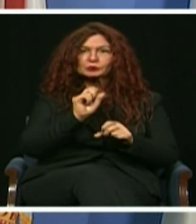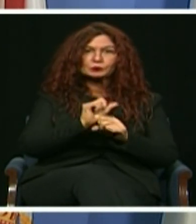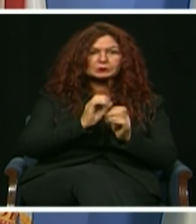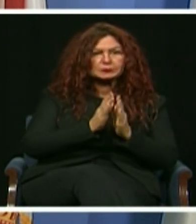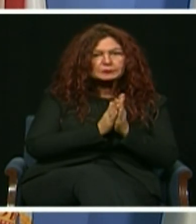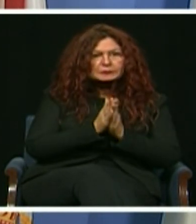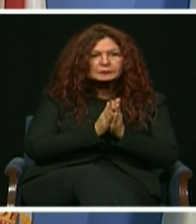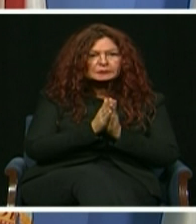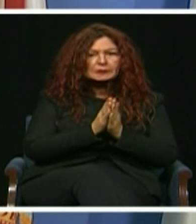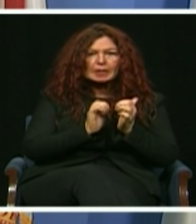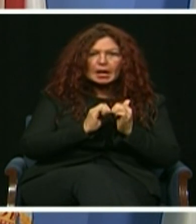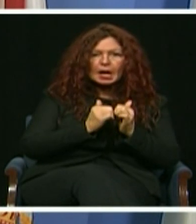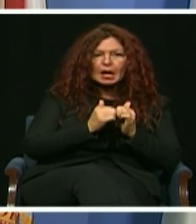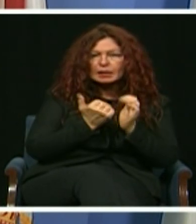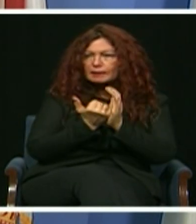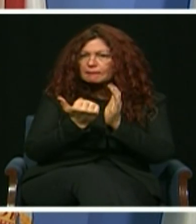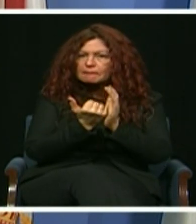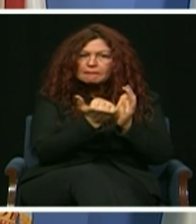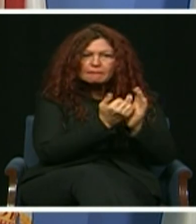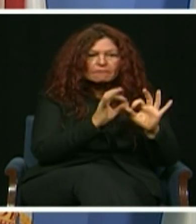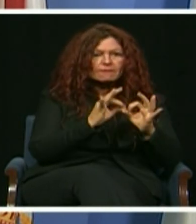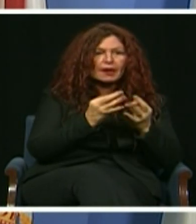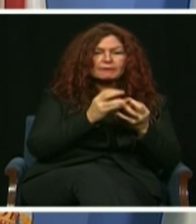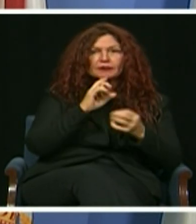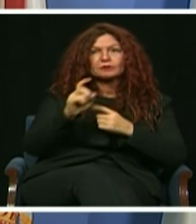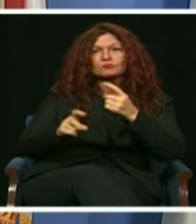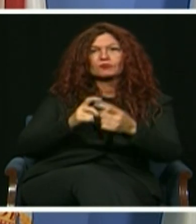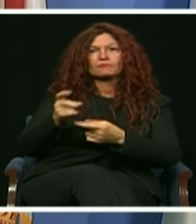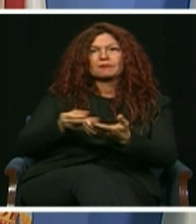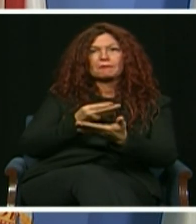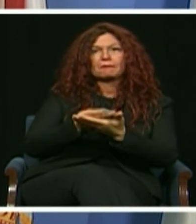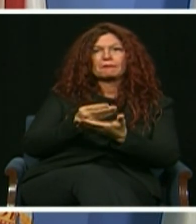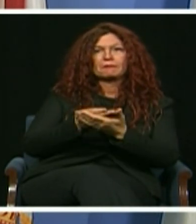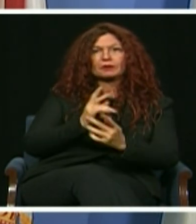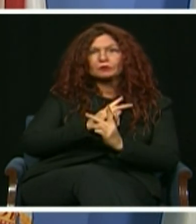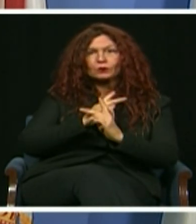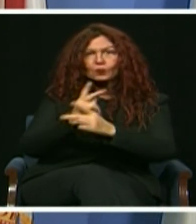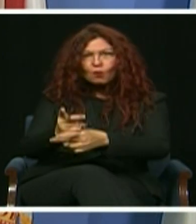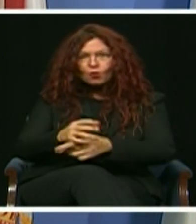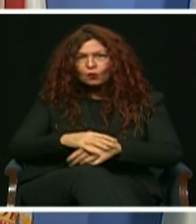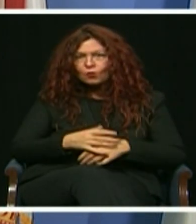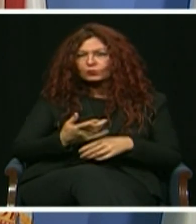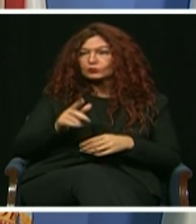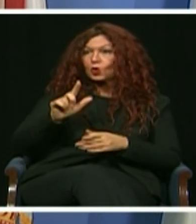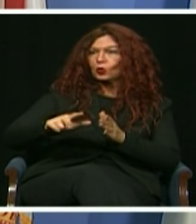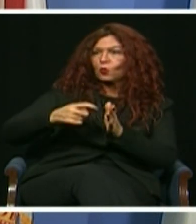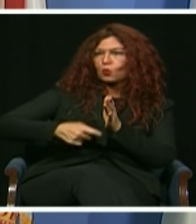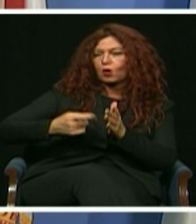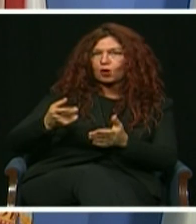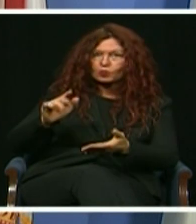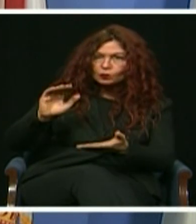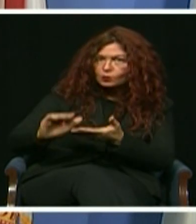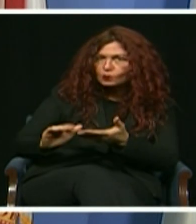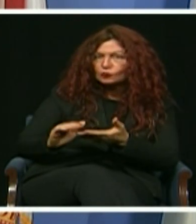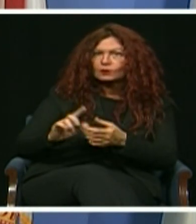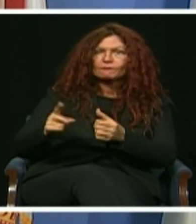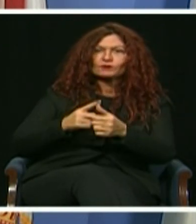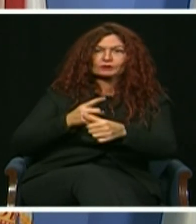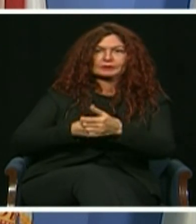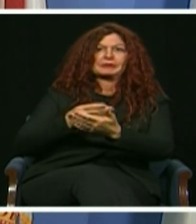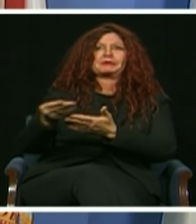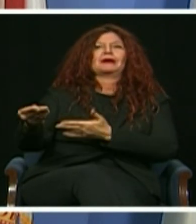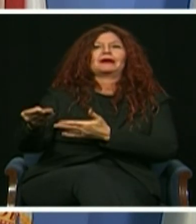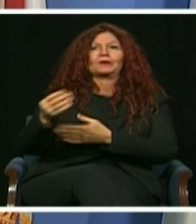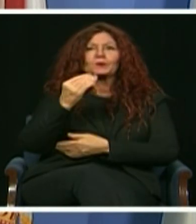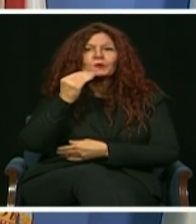hundreds of loans for down payments and closing cost assistance to first-time homebuyers. We've worked together to keep our people safe in order to